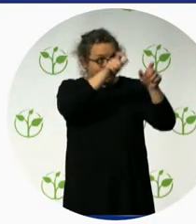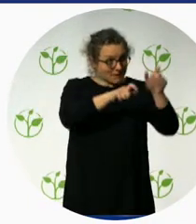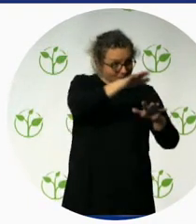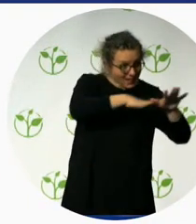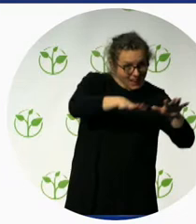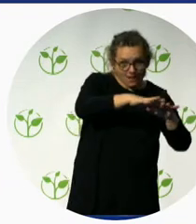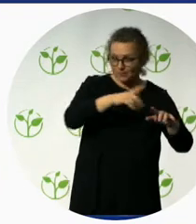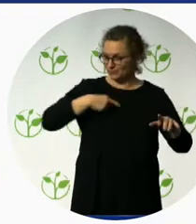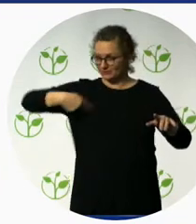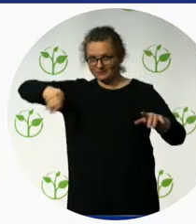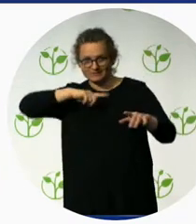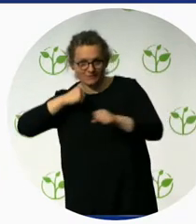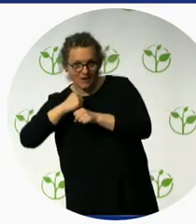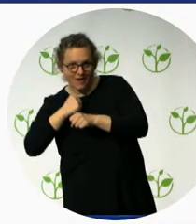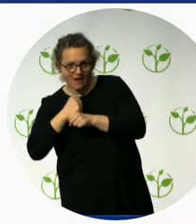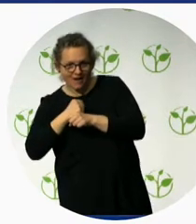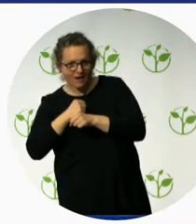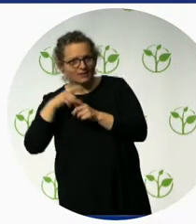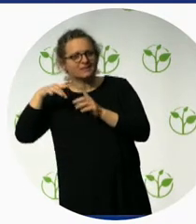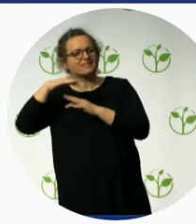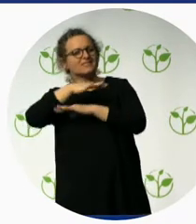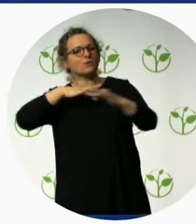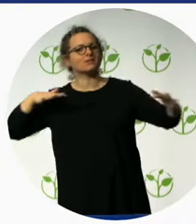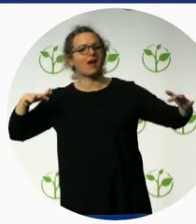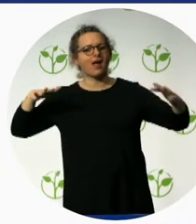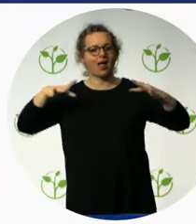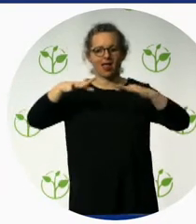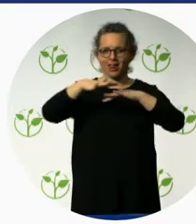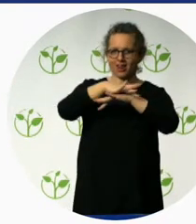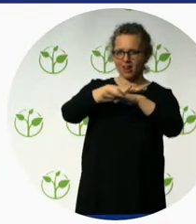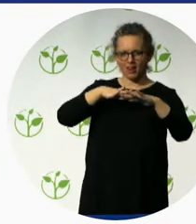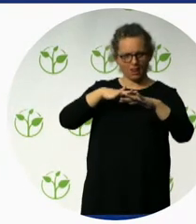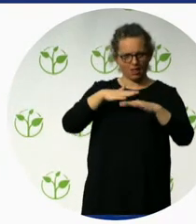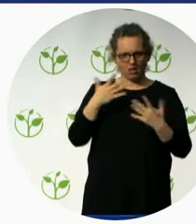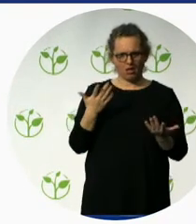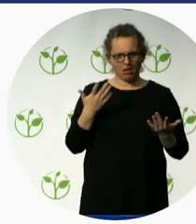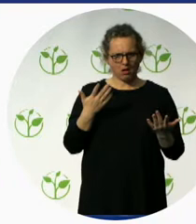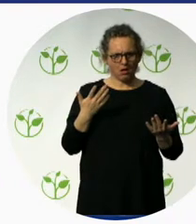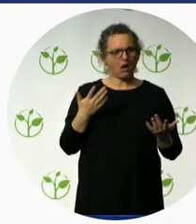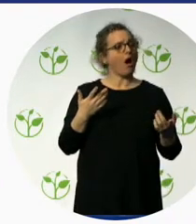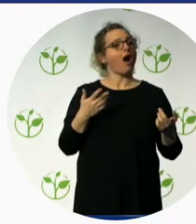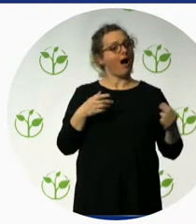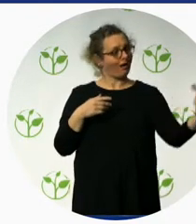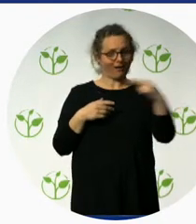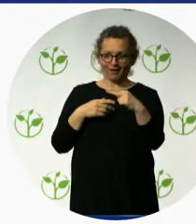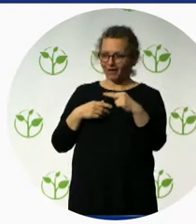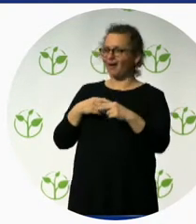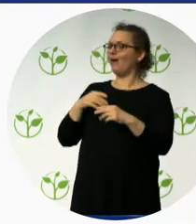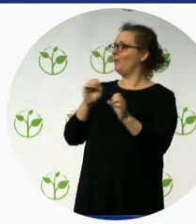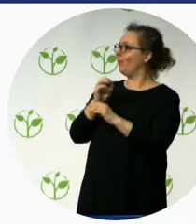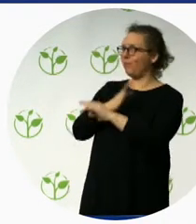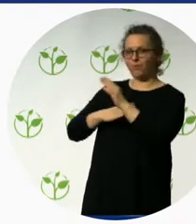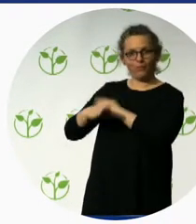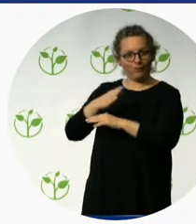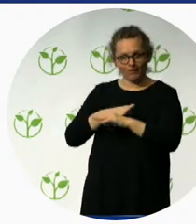created ripples no one could have expected. People without disabilities who travel with us realize that the